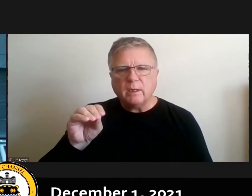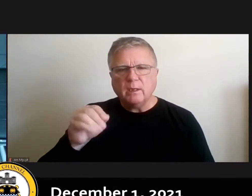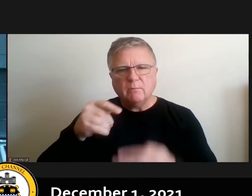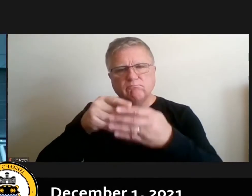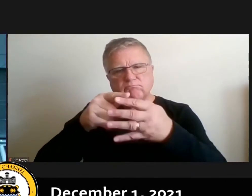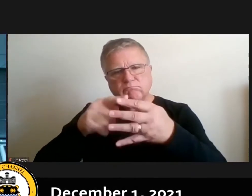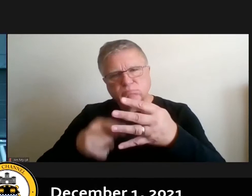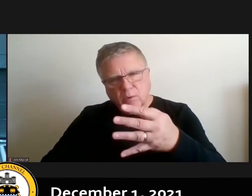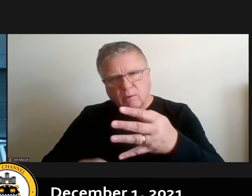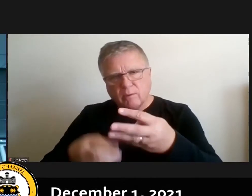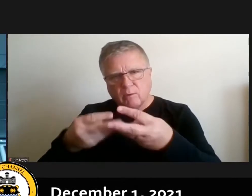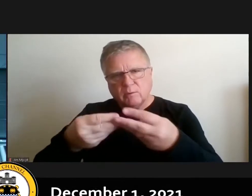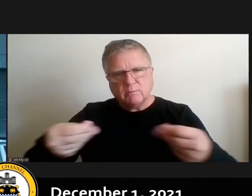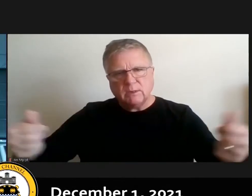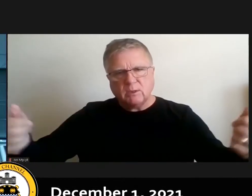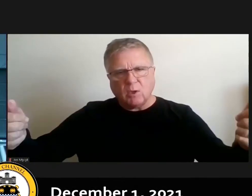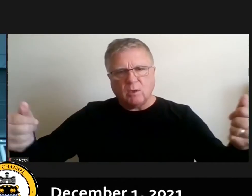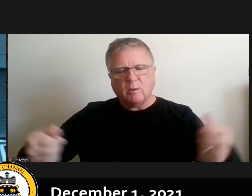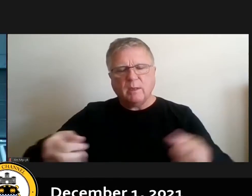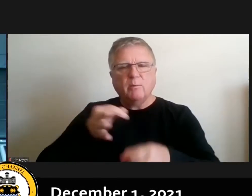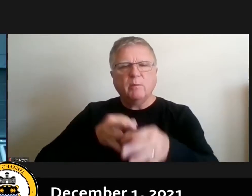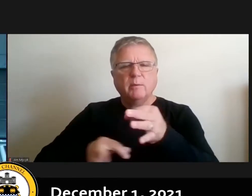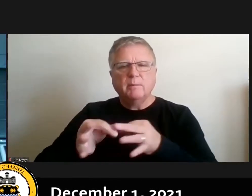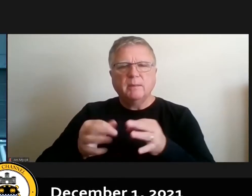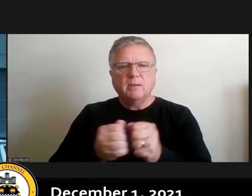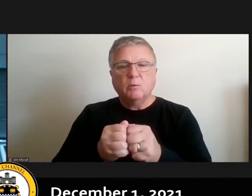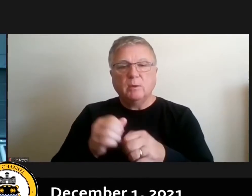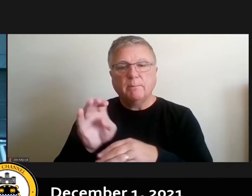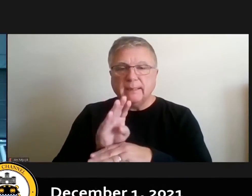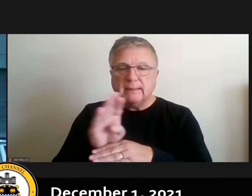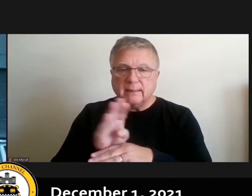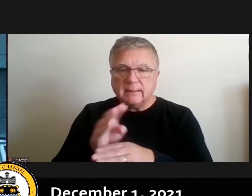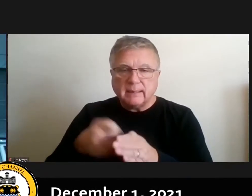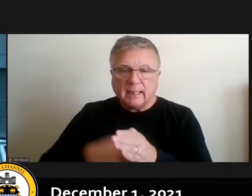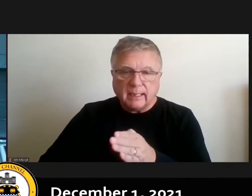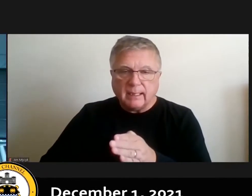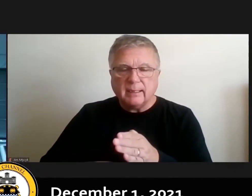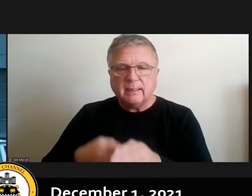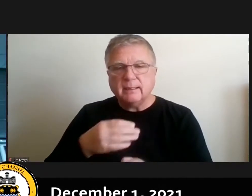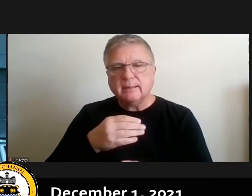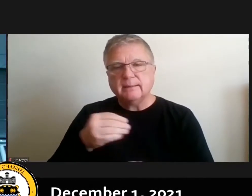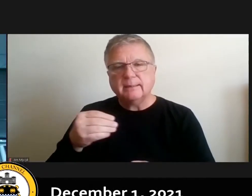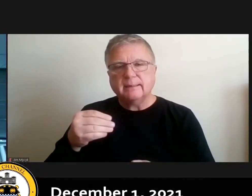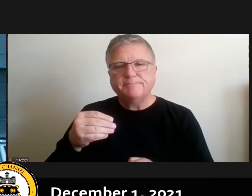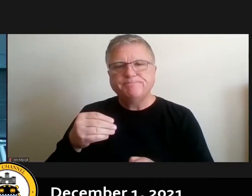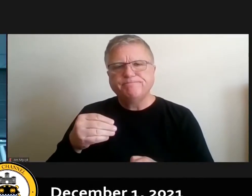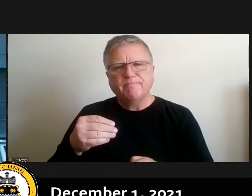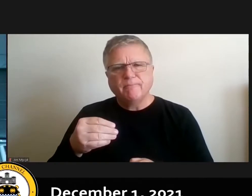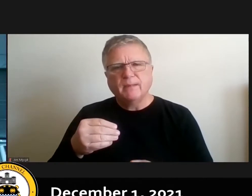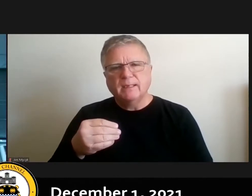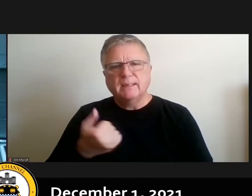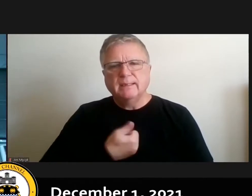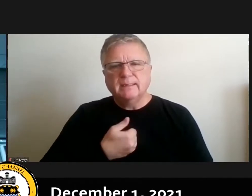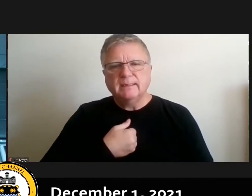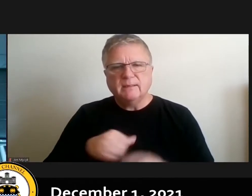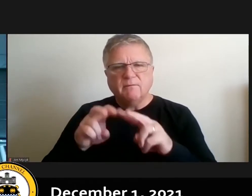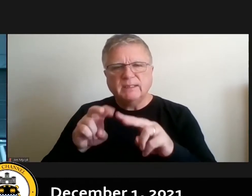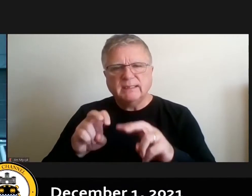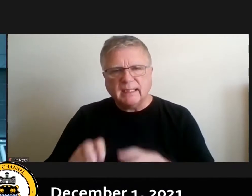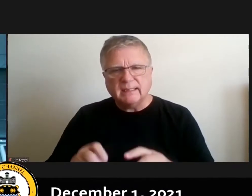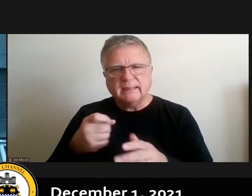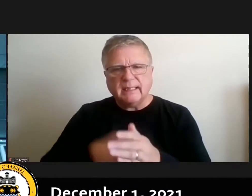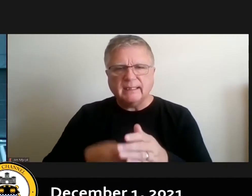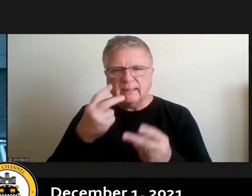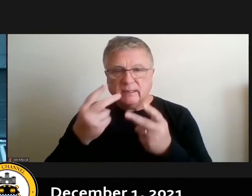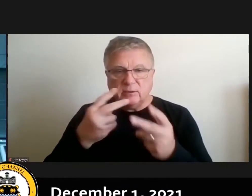away and they've been replaced with the business tax and um self-assessed taxes that you see currently and